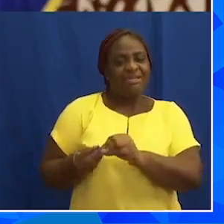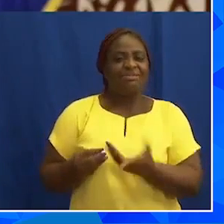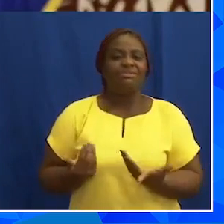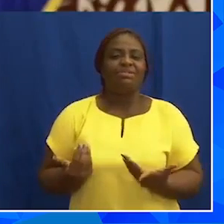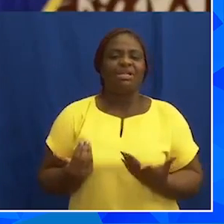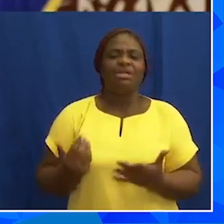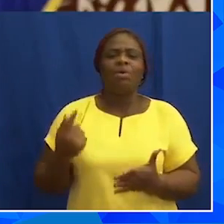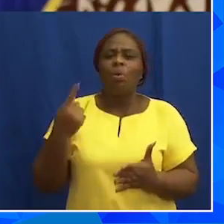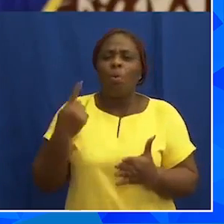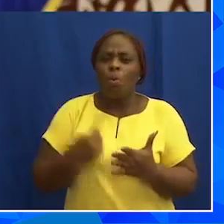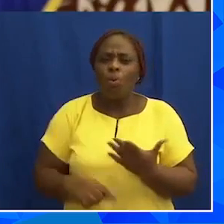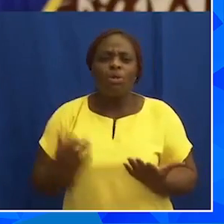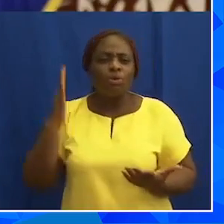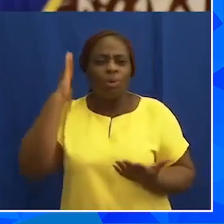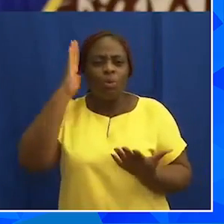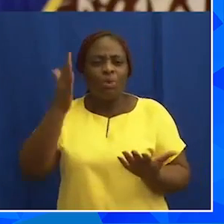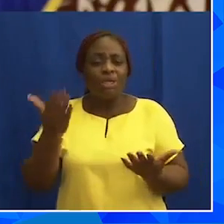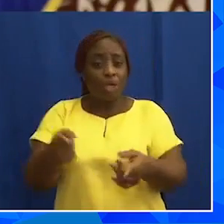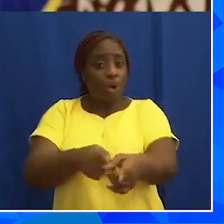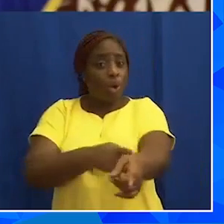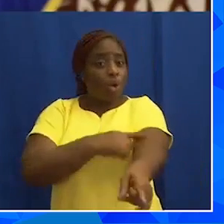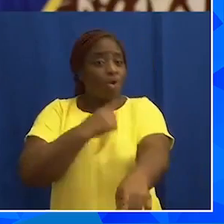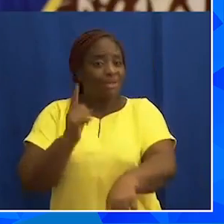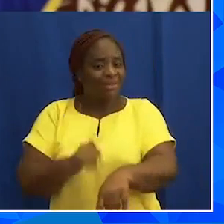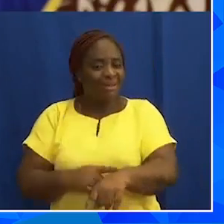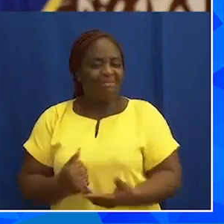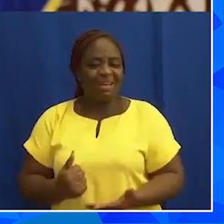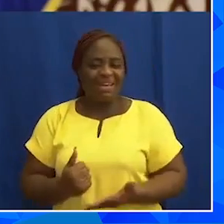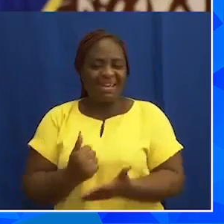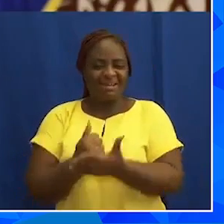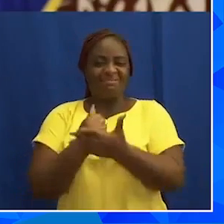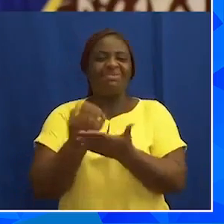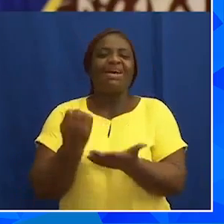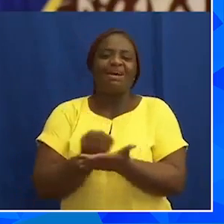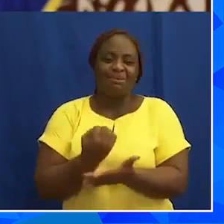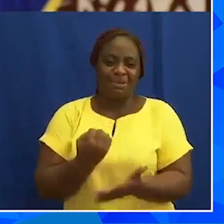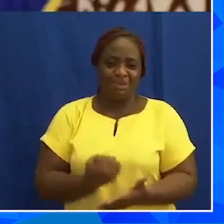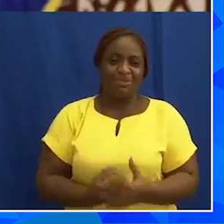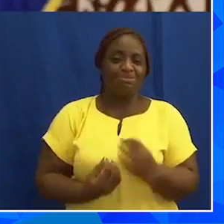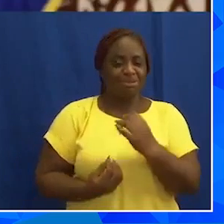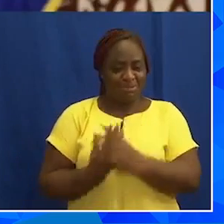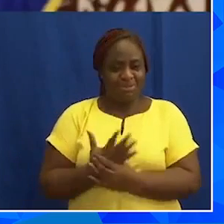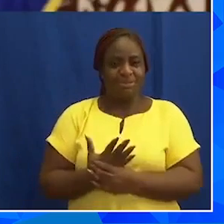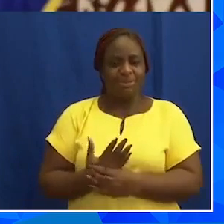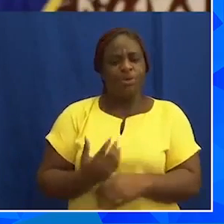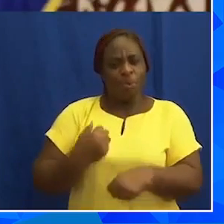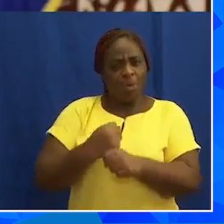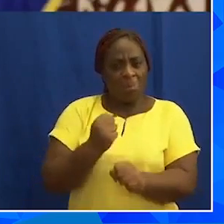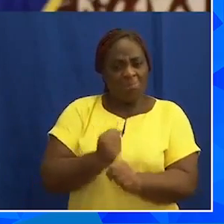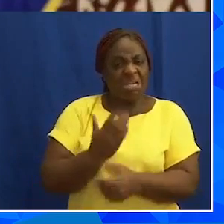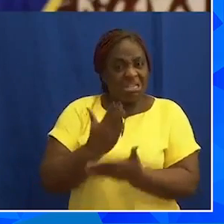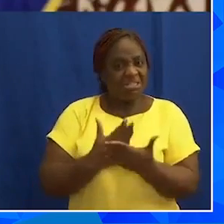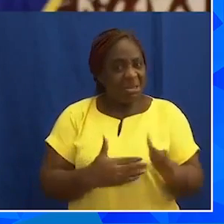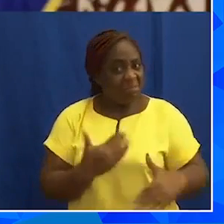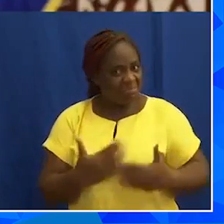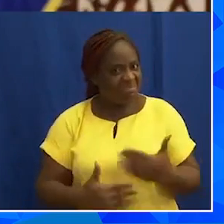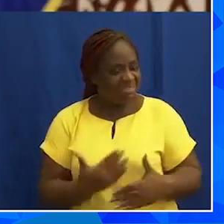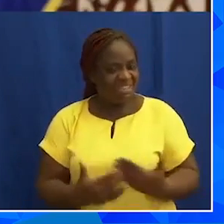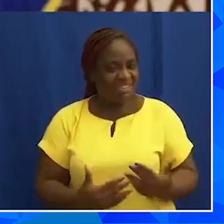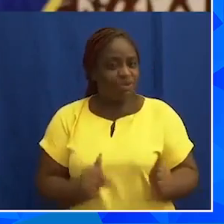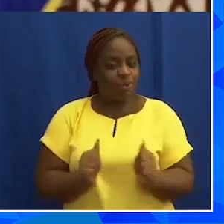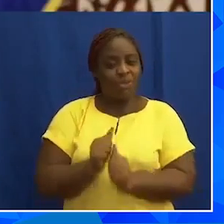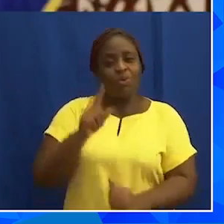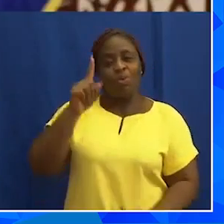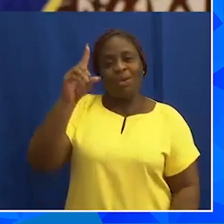is what will, in the long term, help strengthen our economy. We're making some progress with the